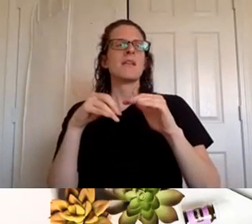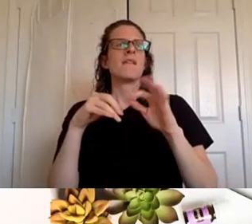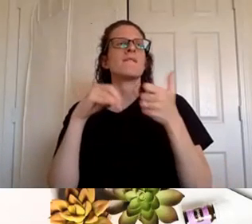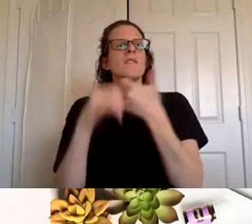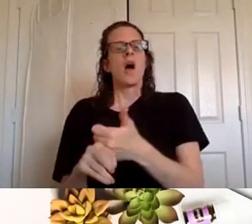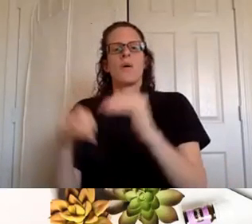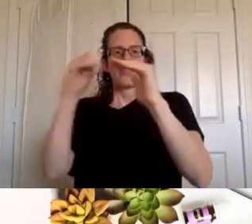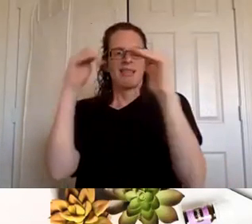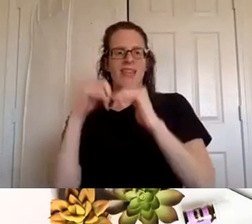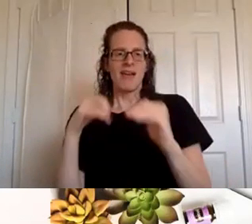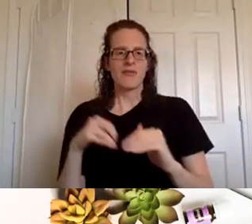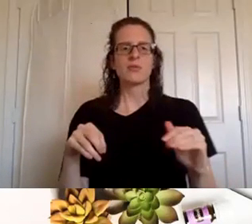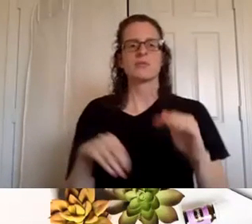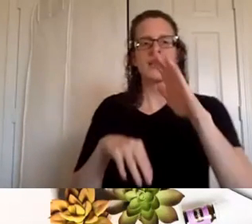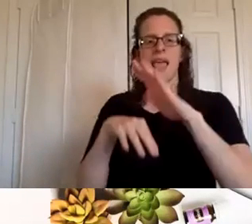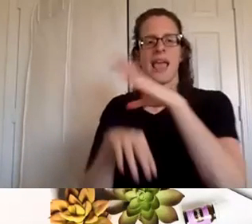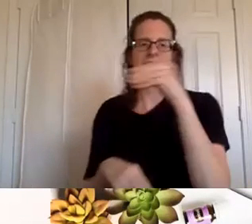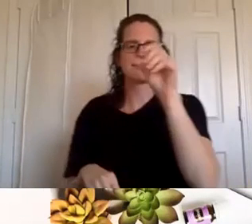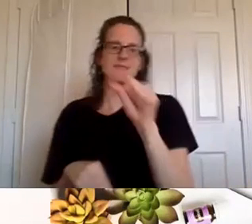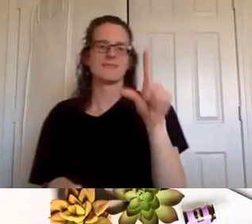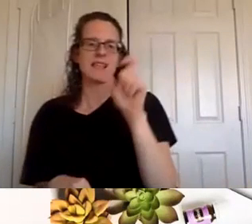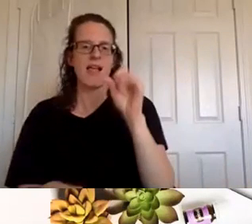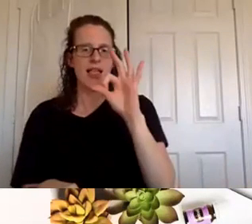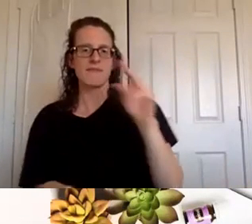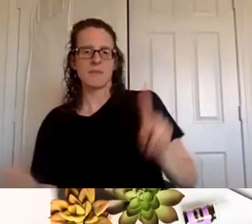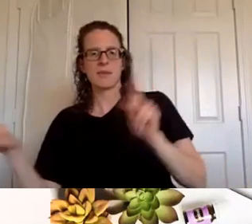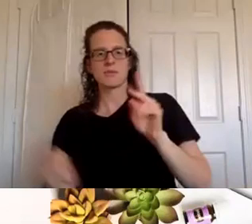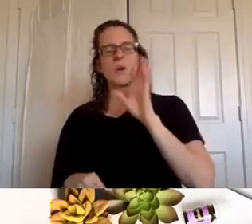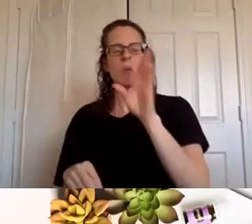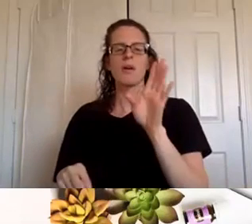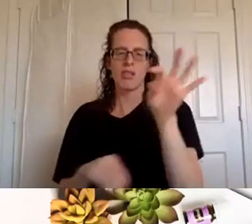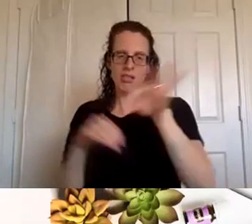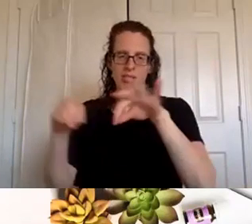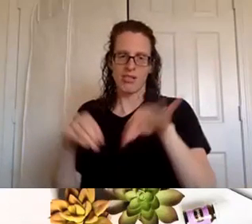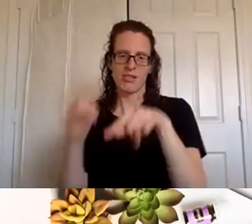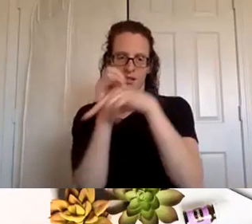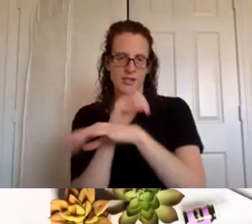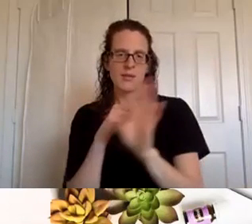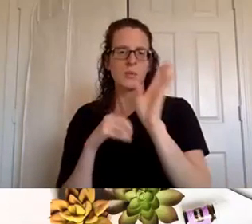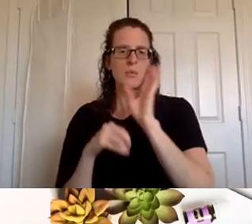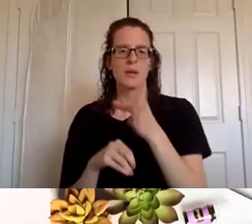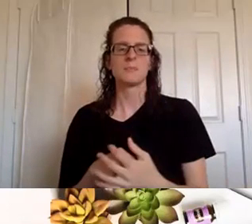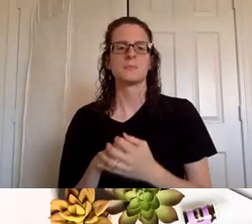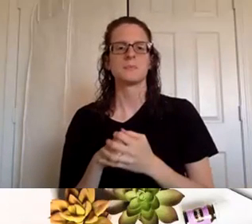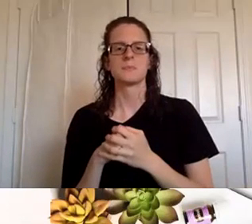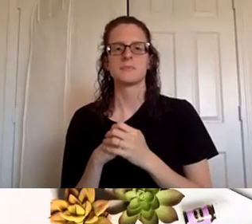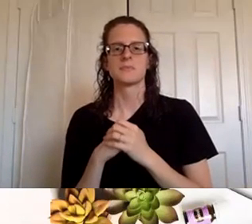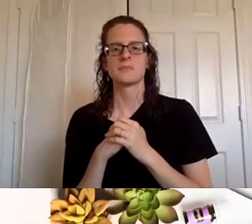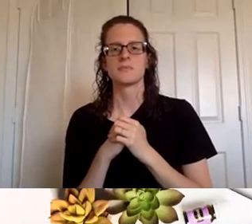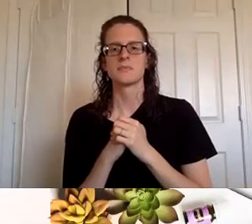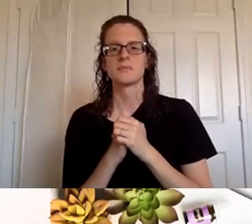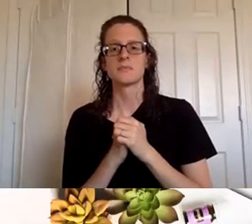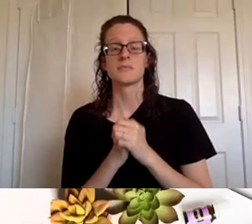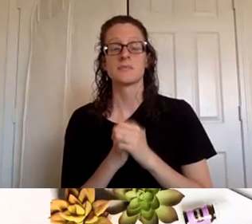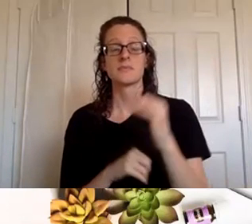underneath us or how much they purchase so i'm going to break that down and make it more understandable um so um if